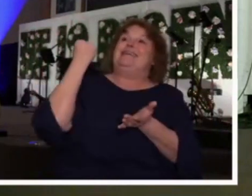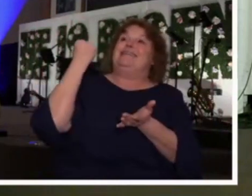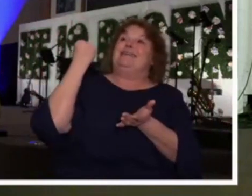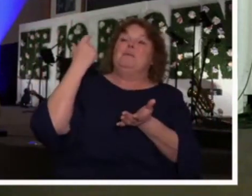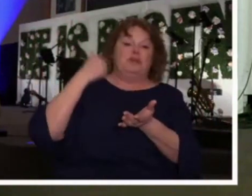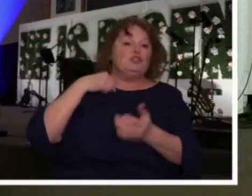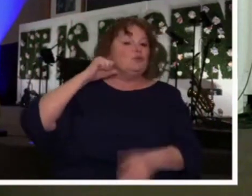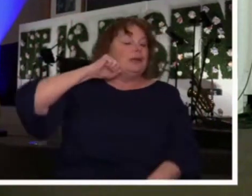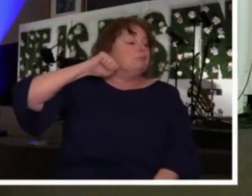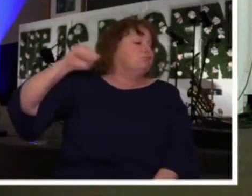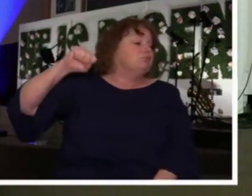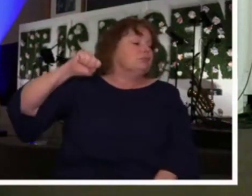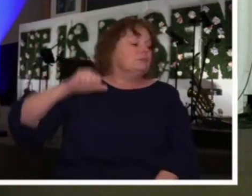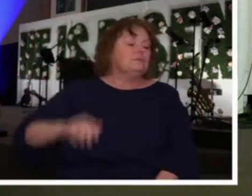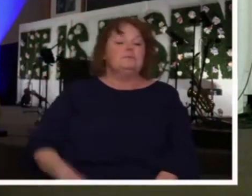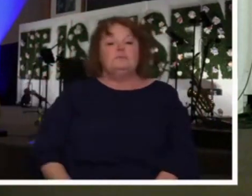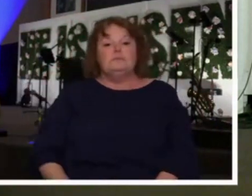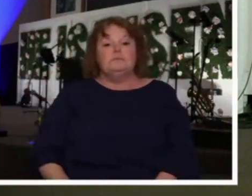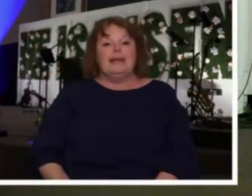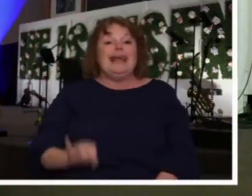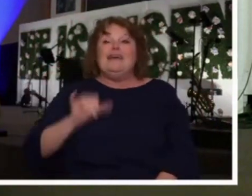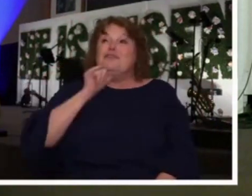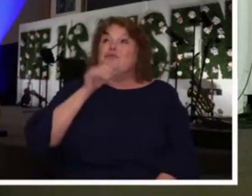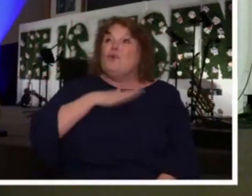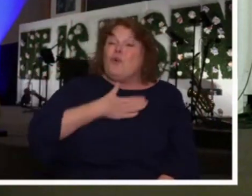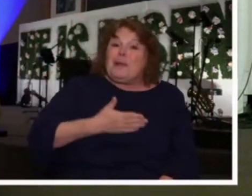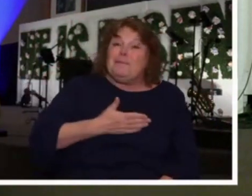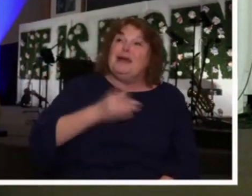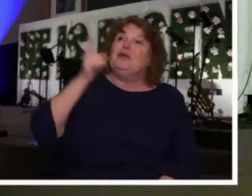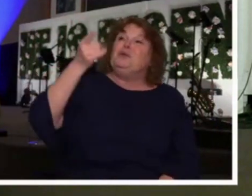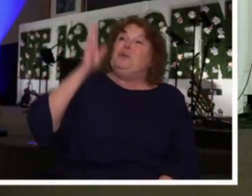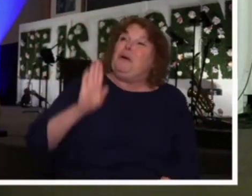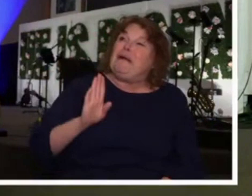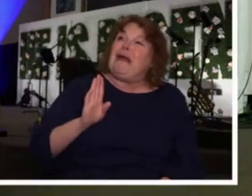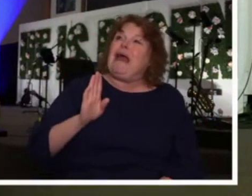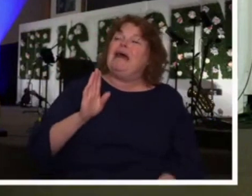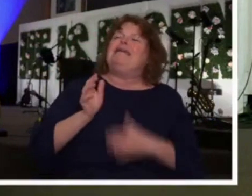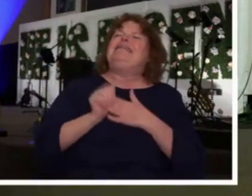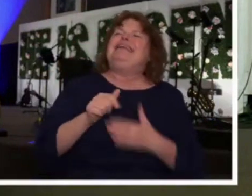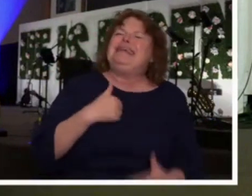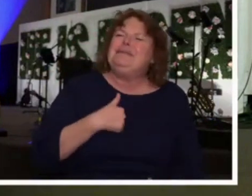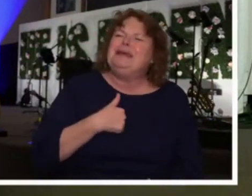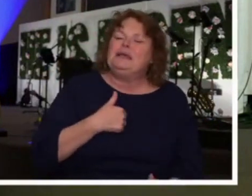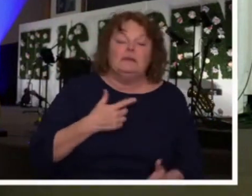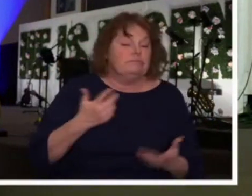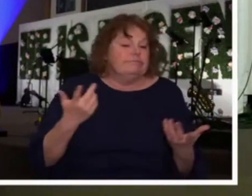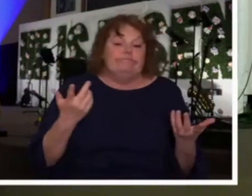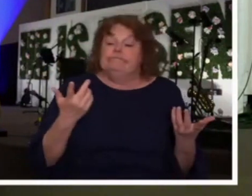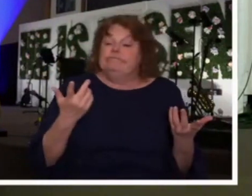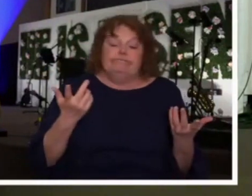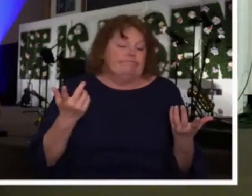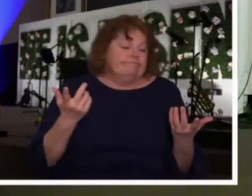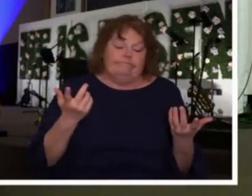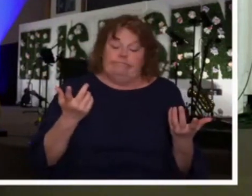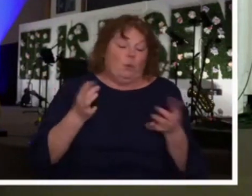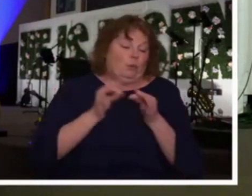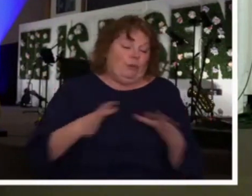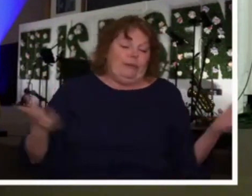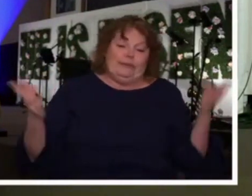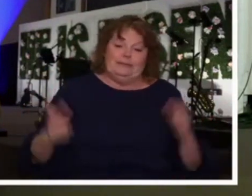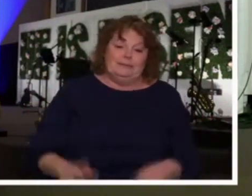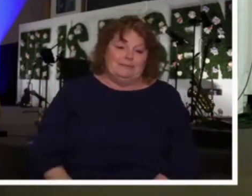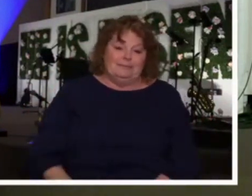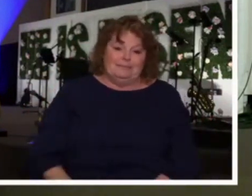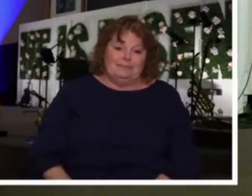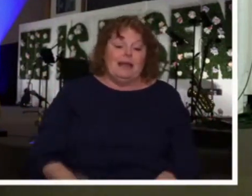if you don't acknowledge His presence and let Him lead. And then you need to realize that you are united in spirit with